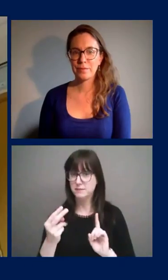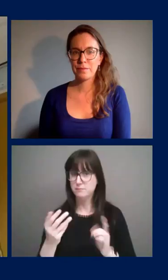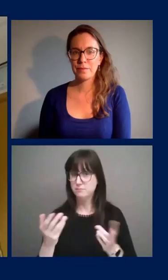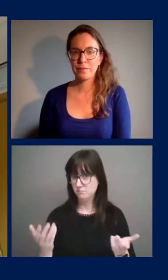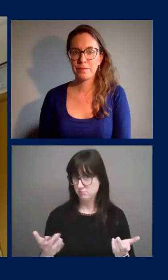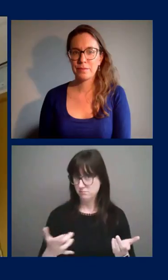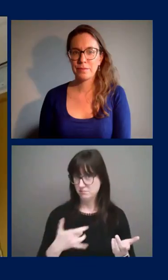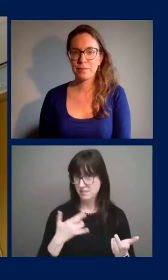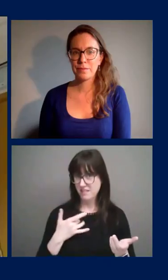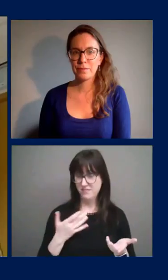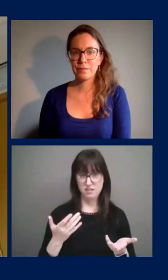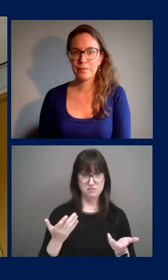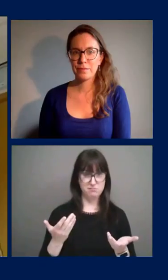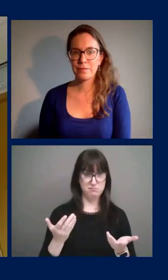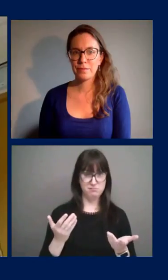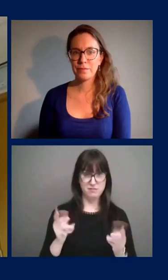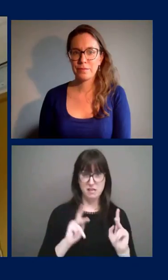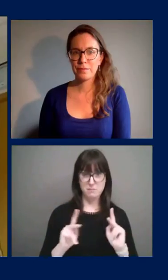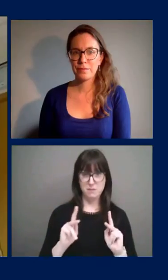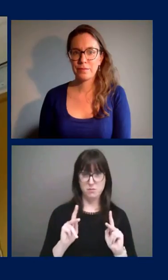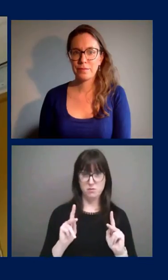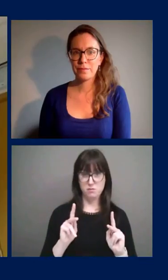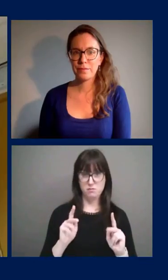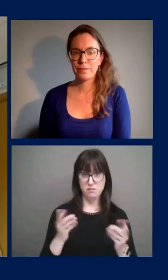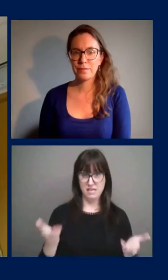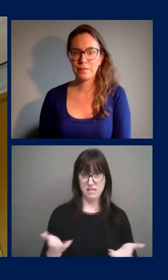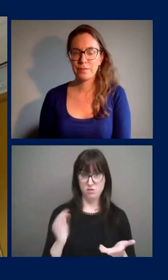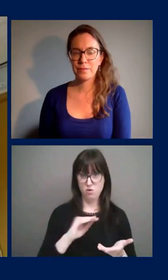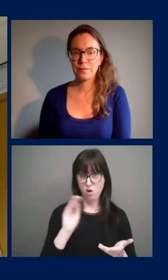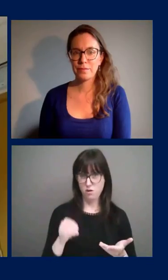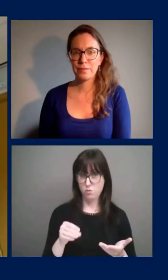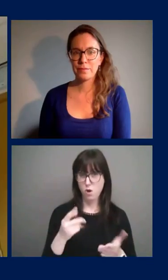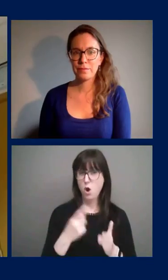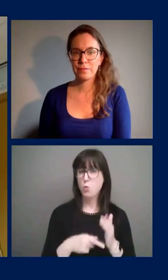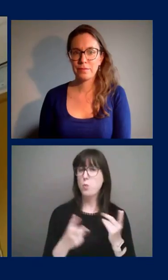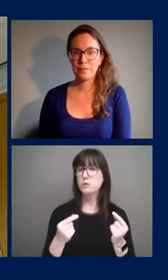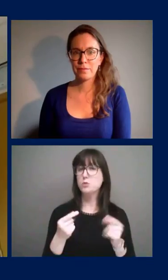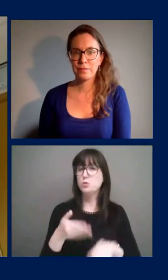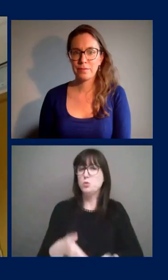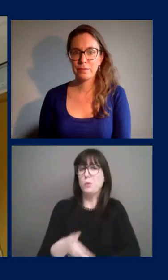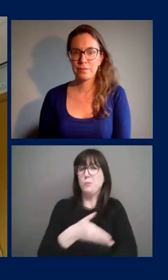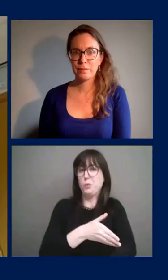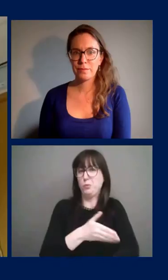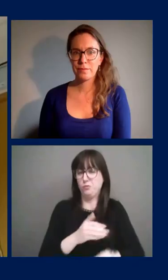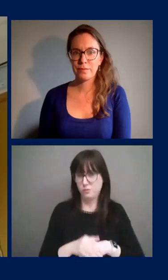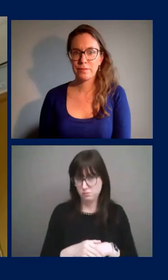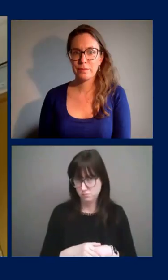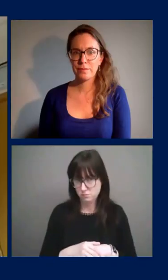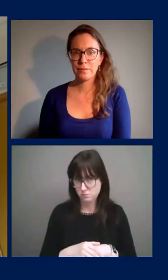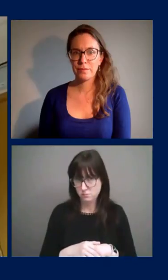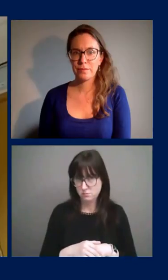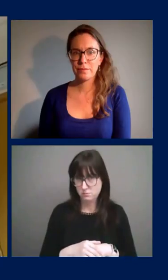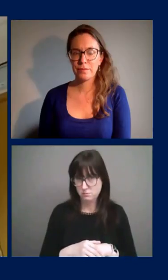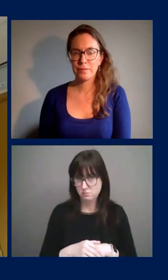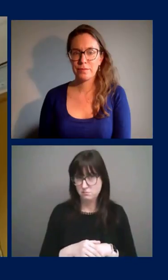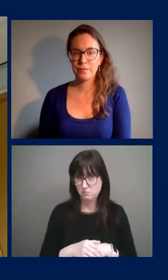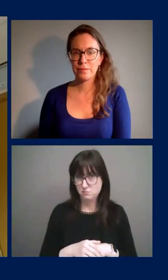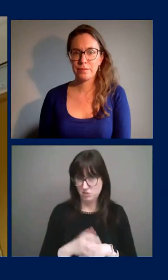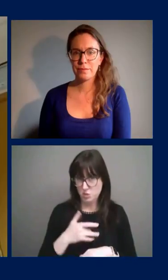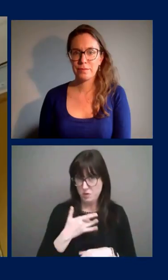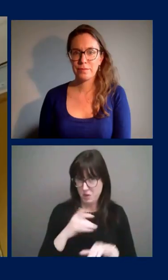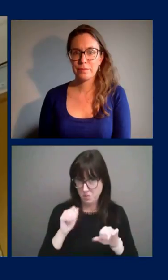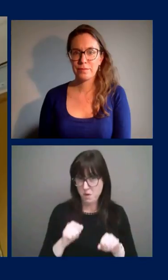we as a community that Ottawa residents could have done better, uh, by this point to potentially have eliminated, uh,